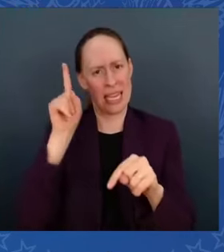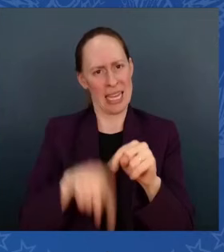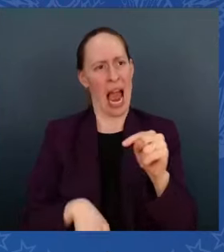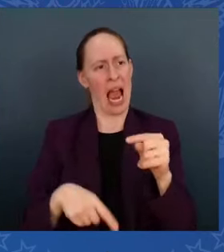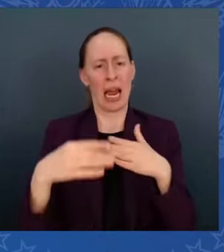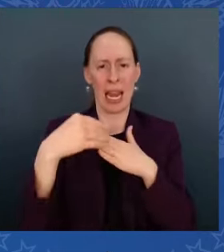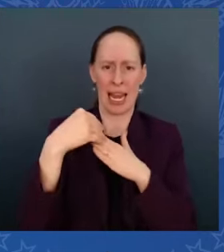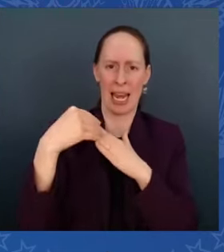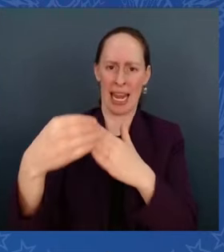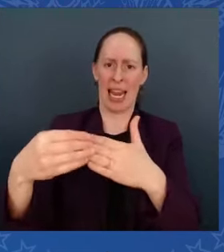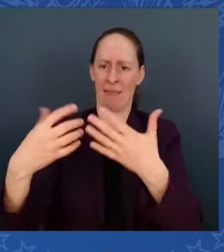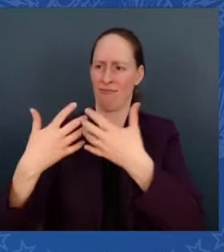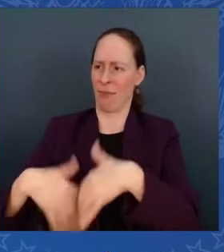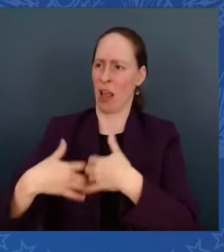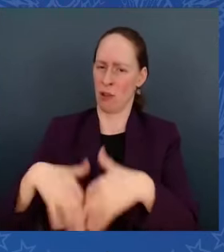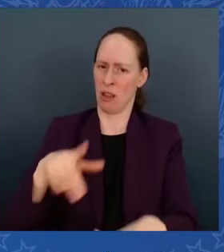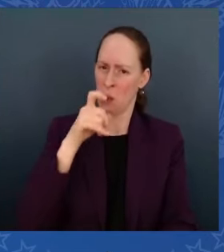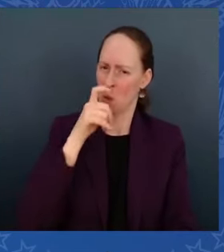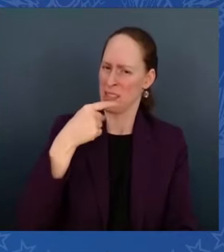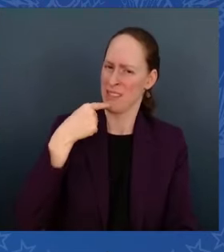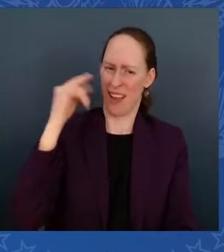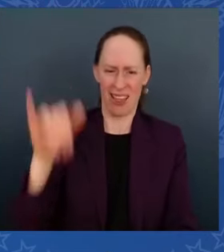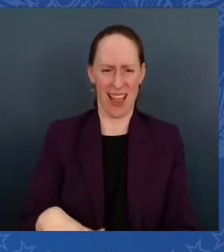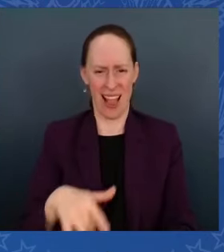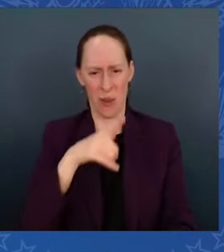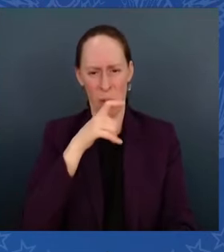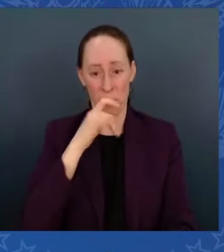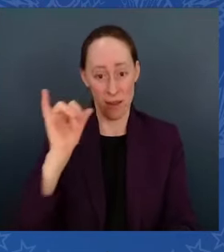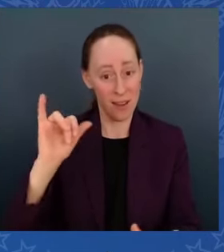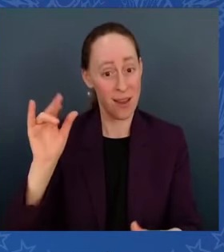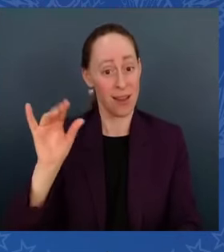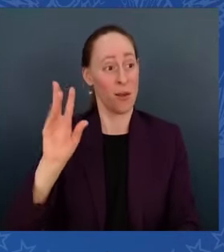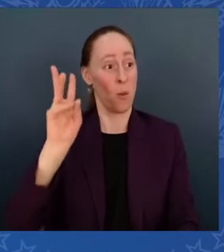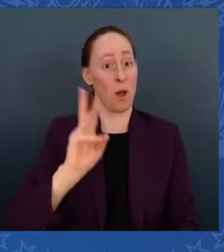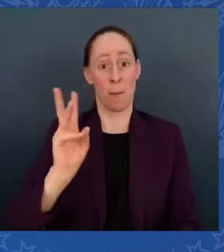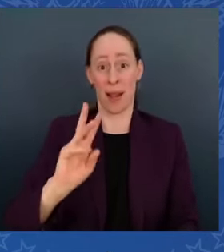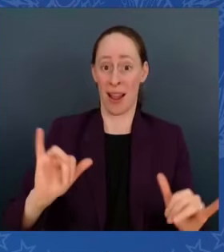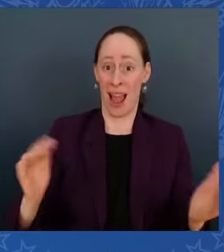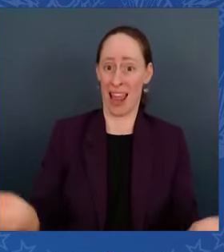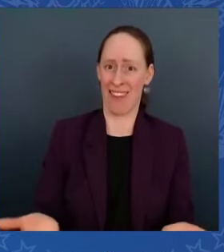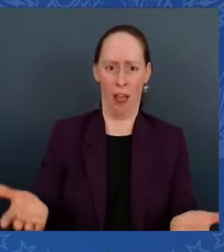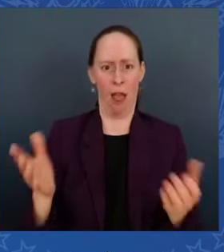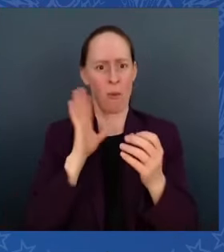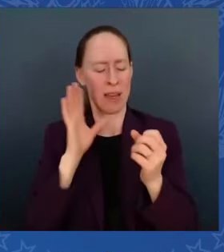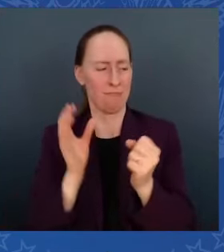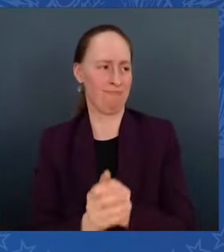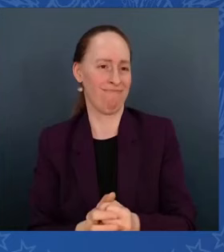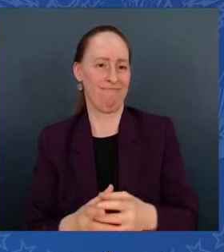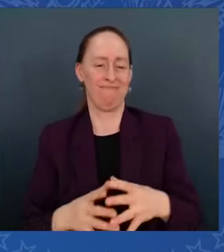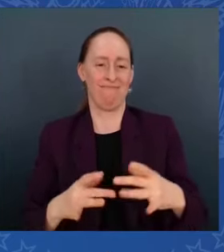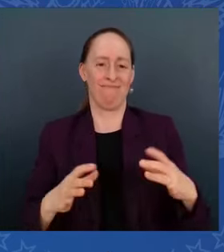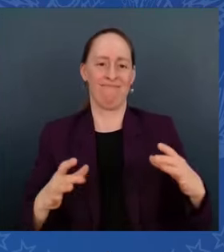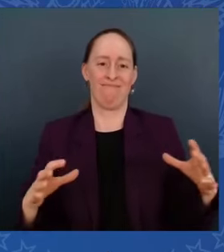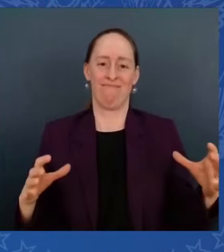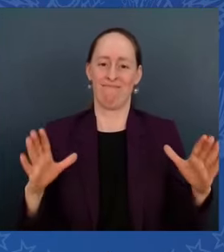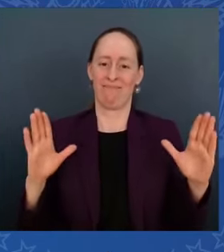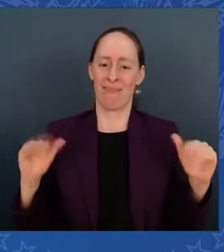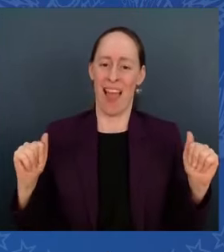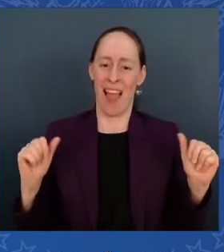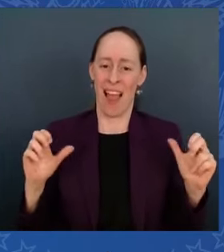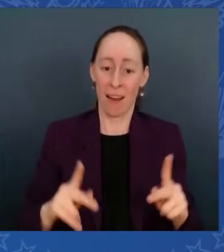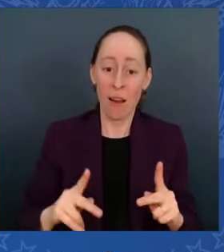And cities like Wilmington are coming back. We're doing all this at same time. We're cutting the federal deficit. We cut the federal deficit